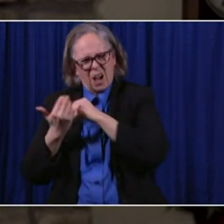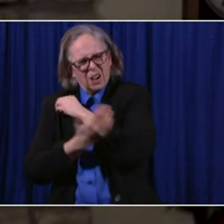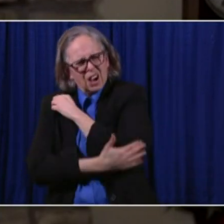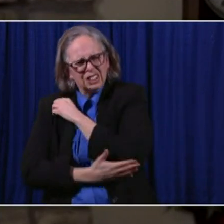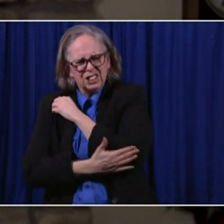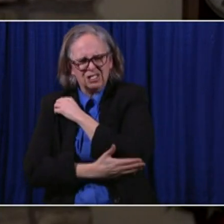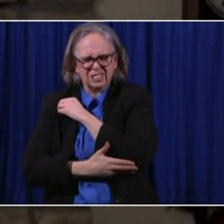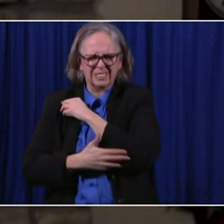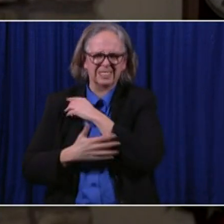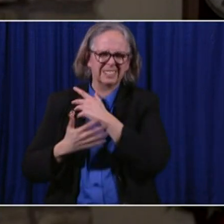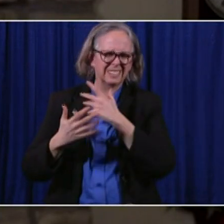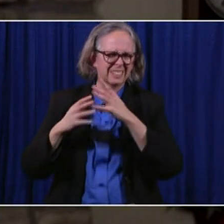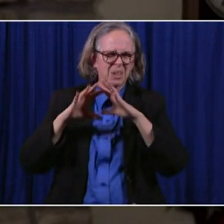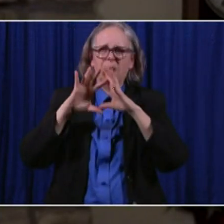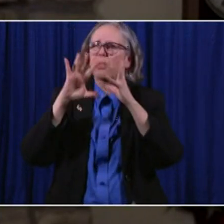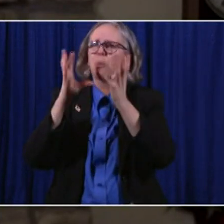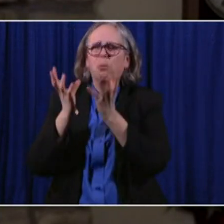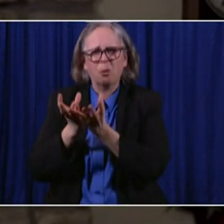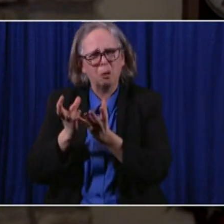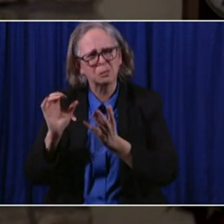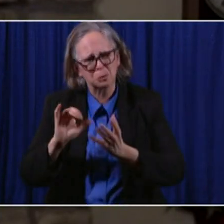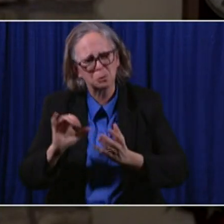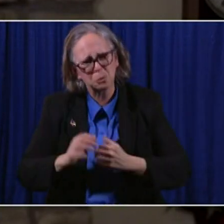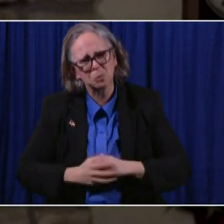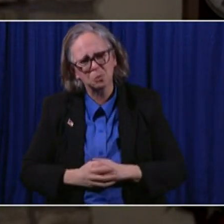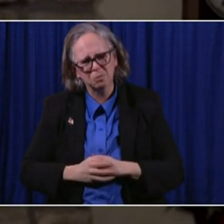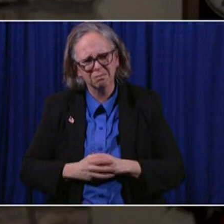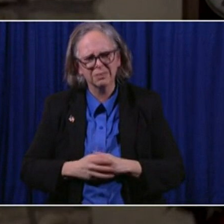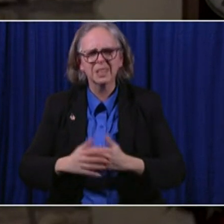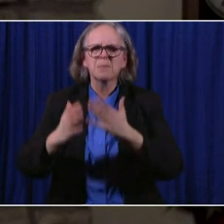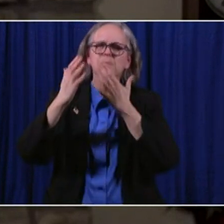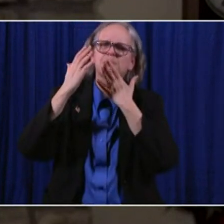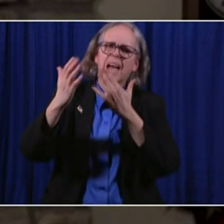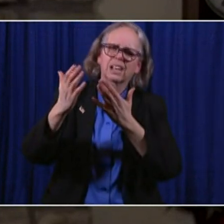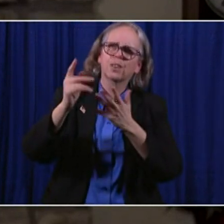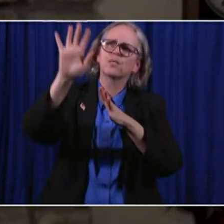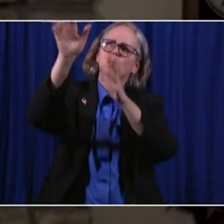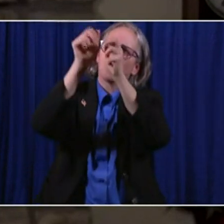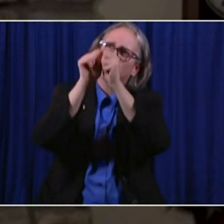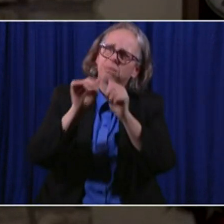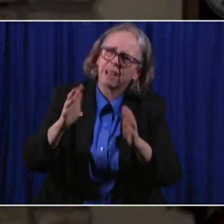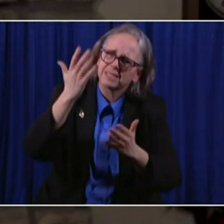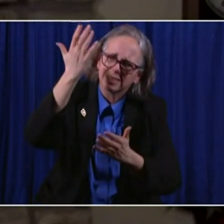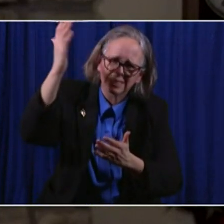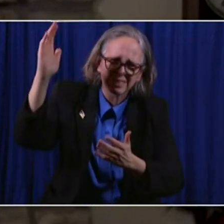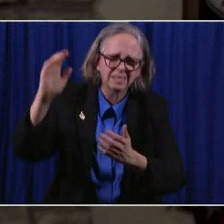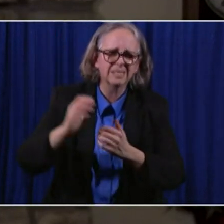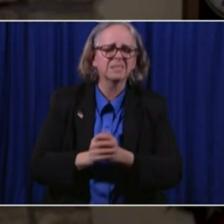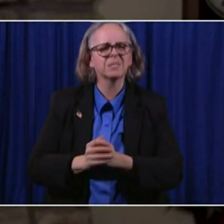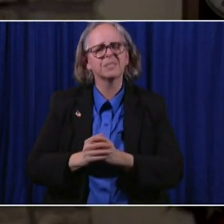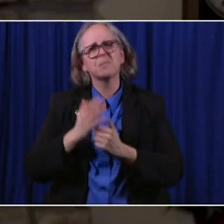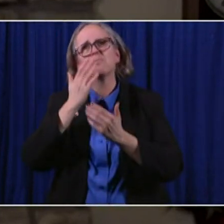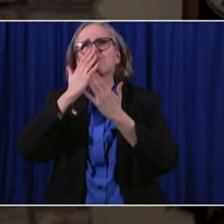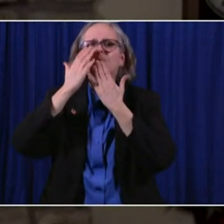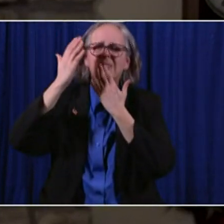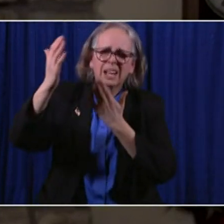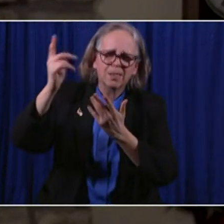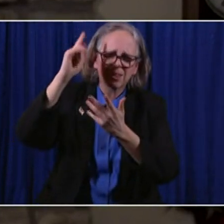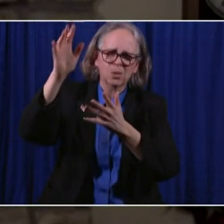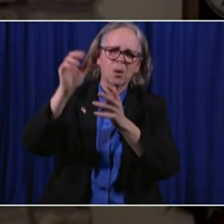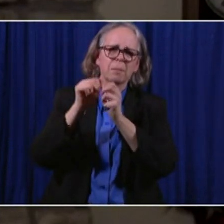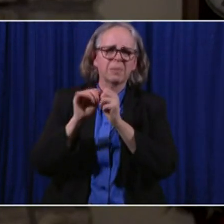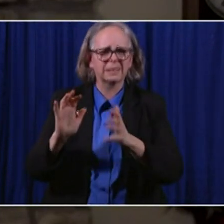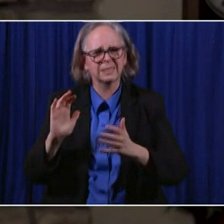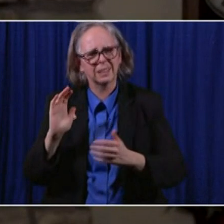thank you for what you have blessed. Thank you for what you have blessed our lawmakers to accomplish in